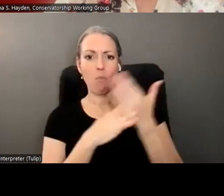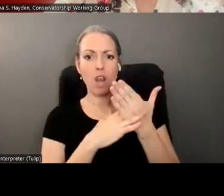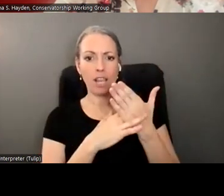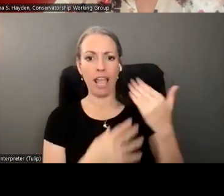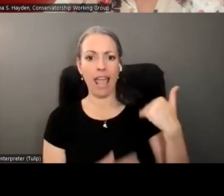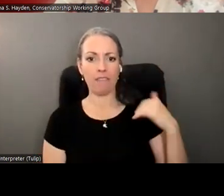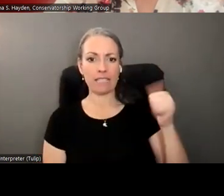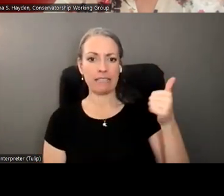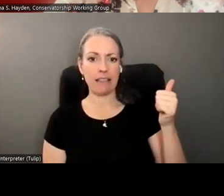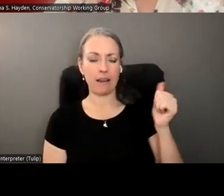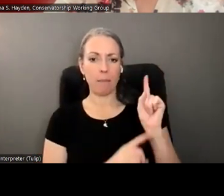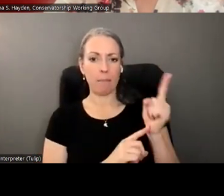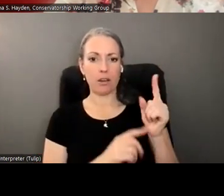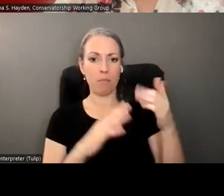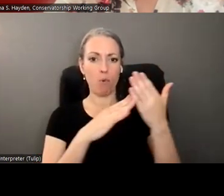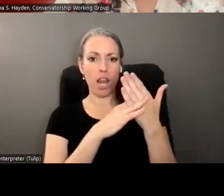break.